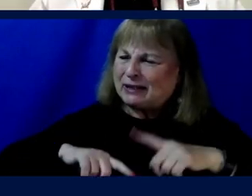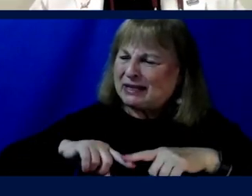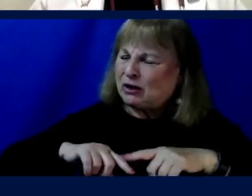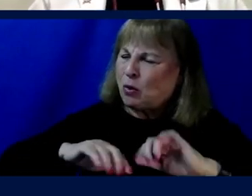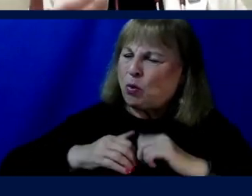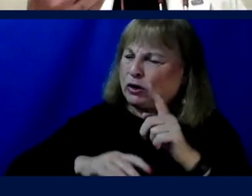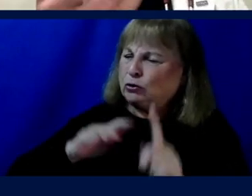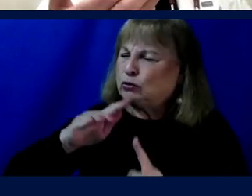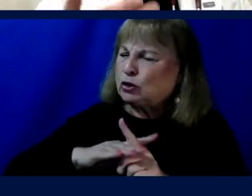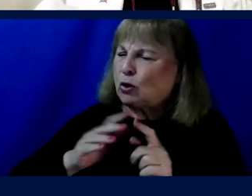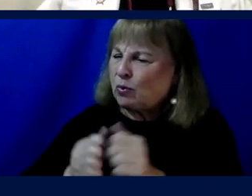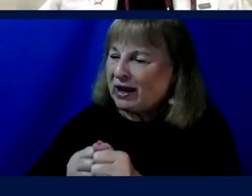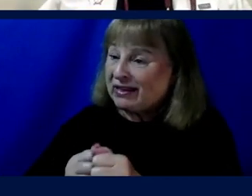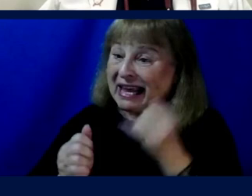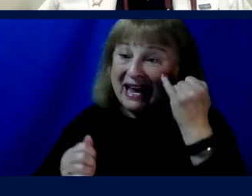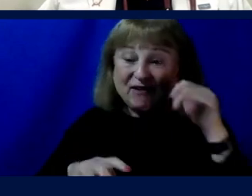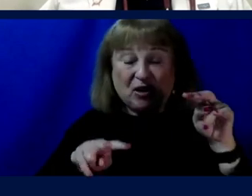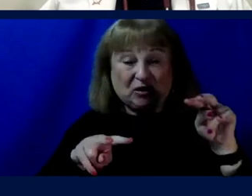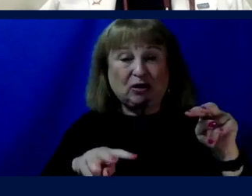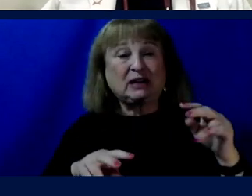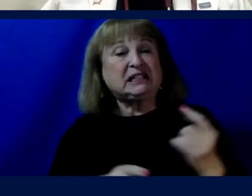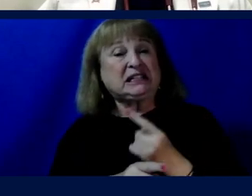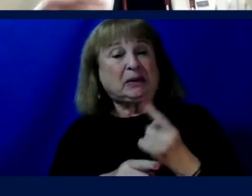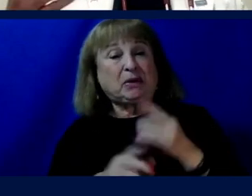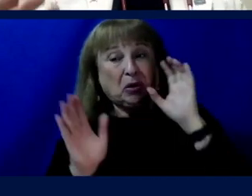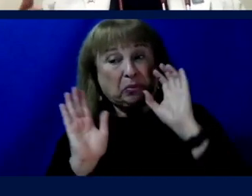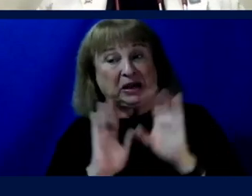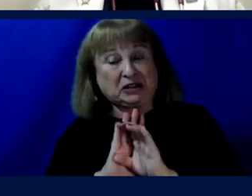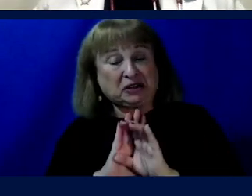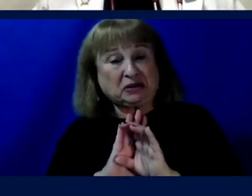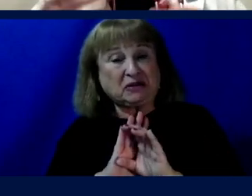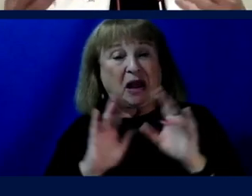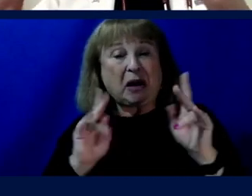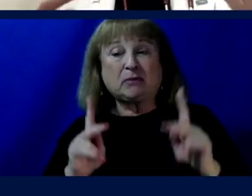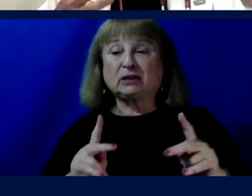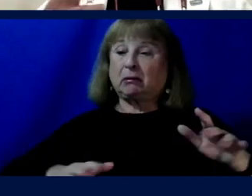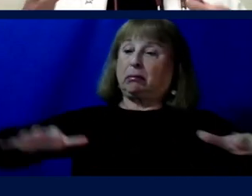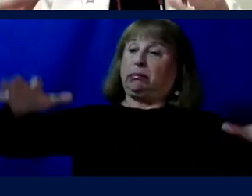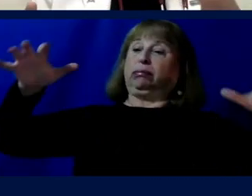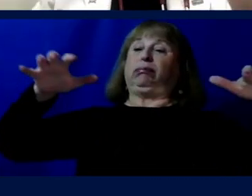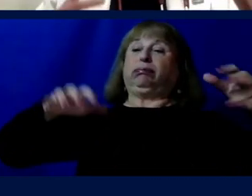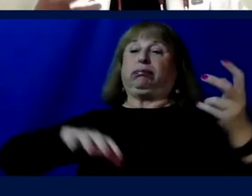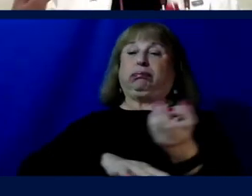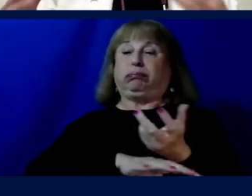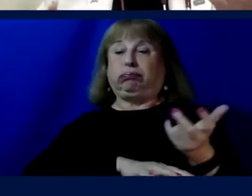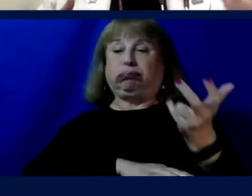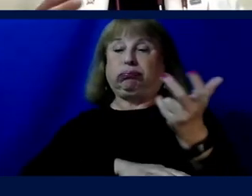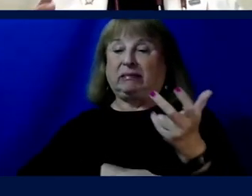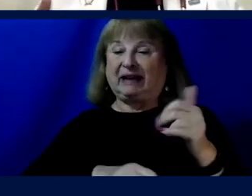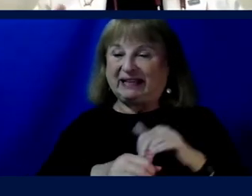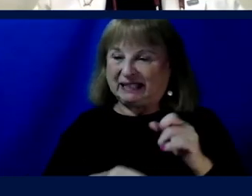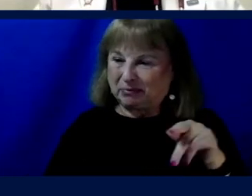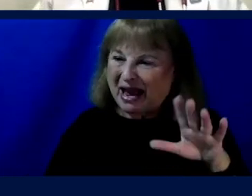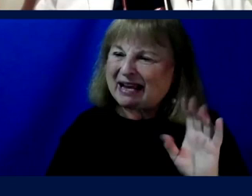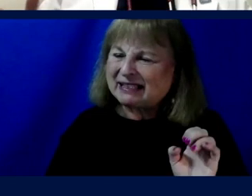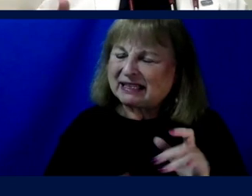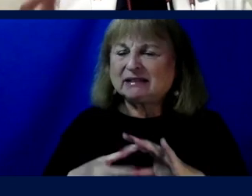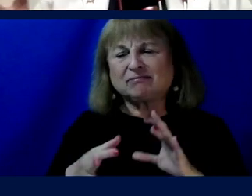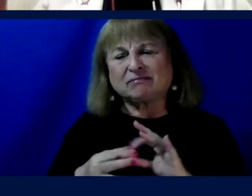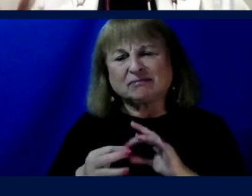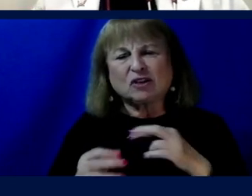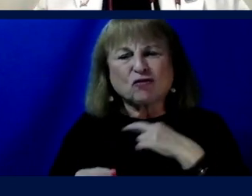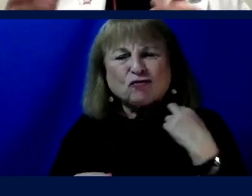up with. And if you look at this very typical picture of somebody in space and it talks about what the risks are due to space flight,